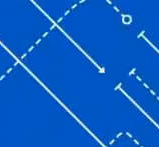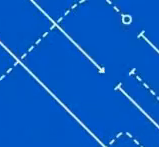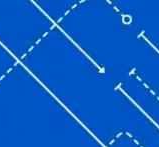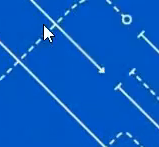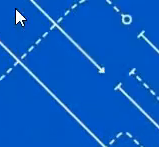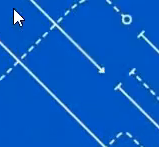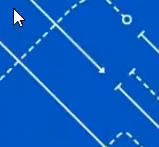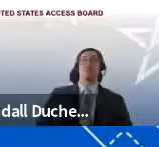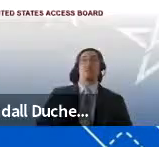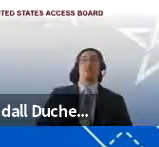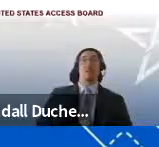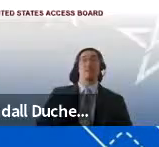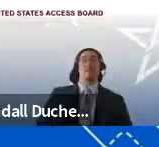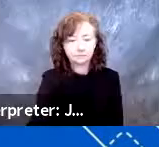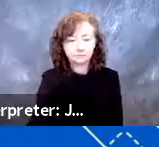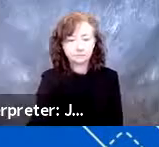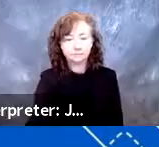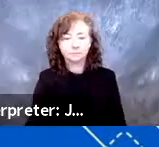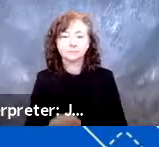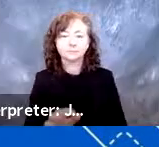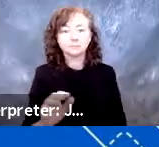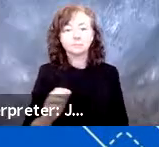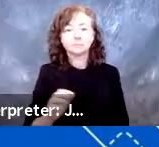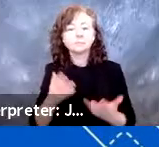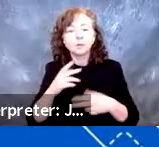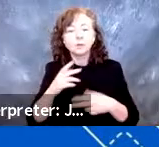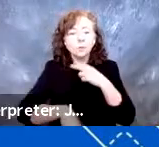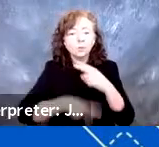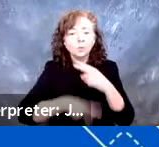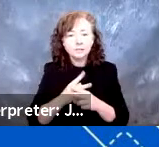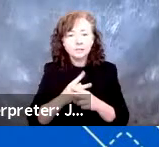of materials are being used to roughen the surface of the ramp?